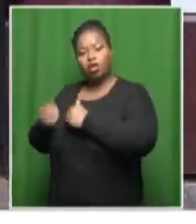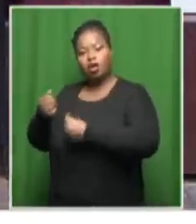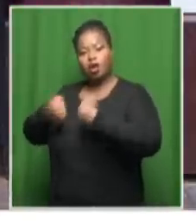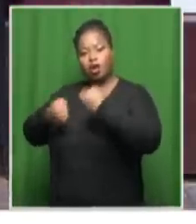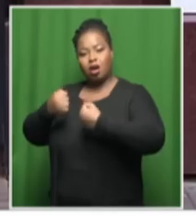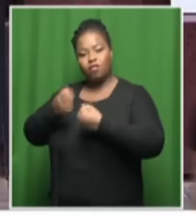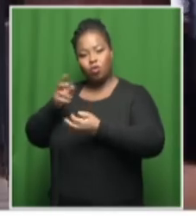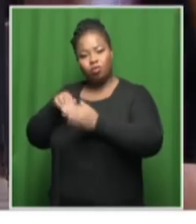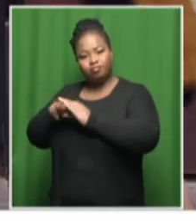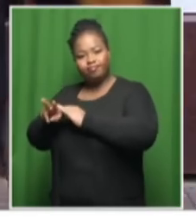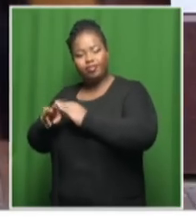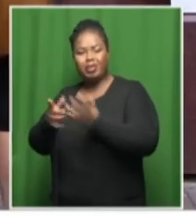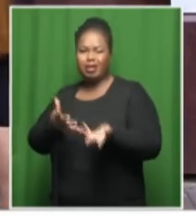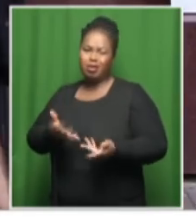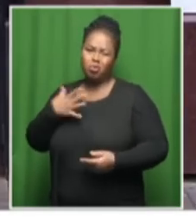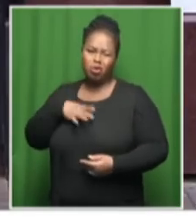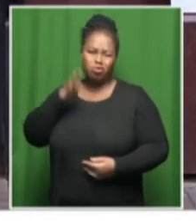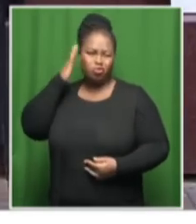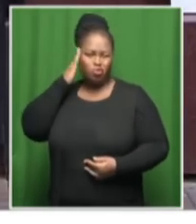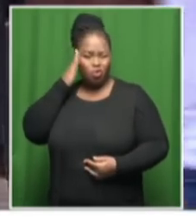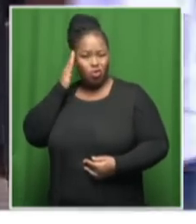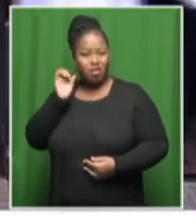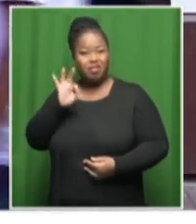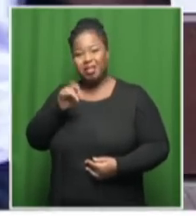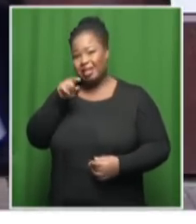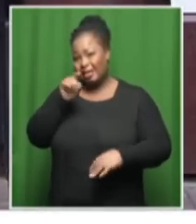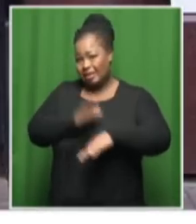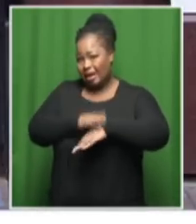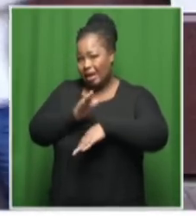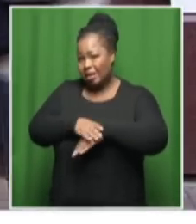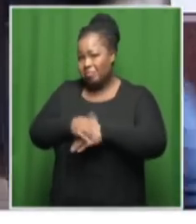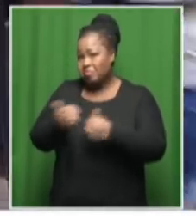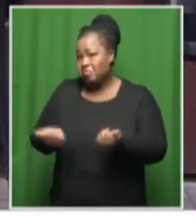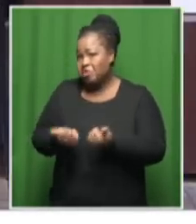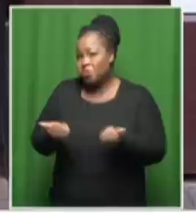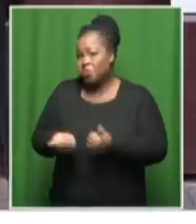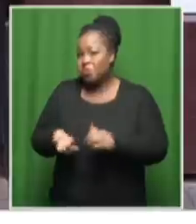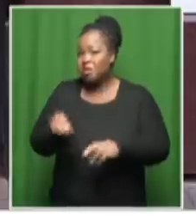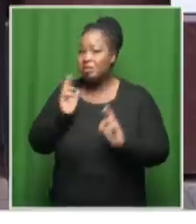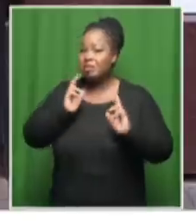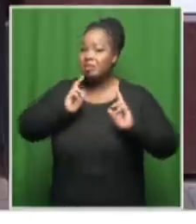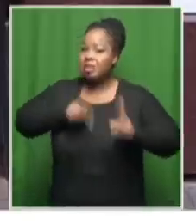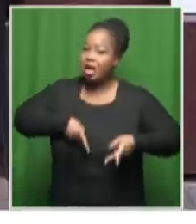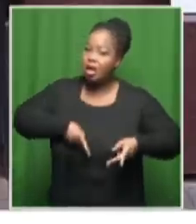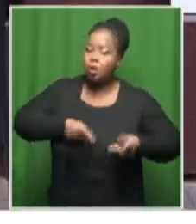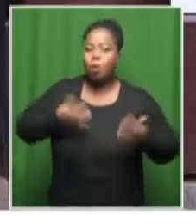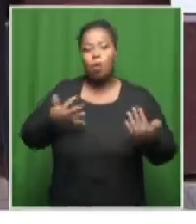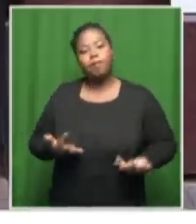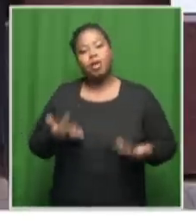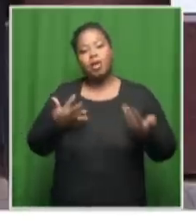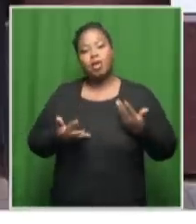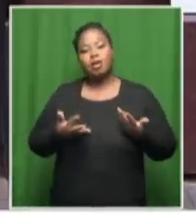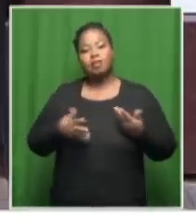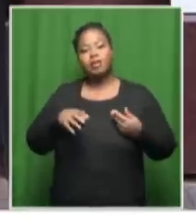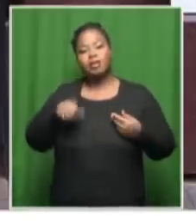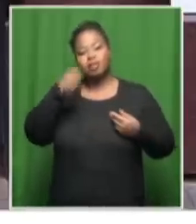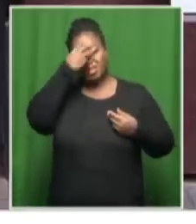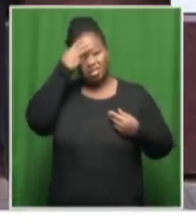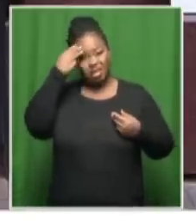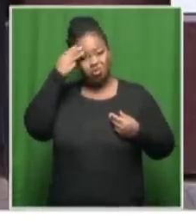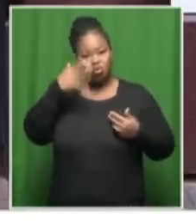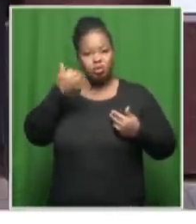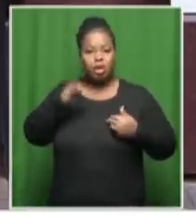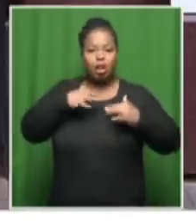able to tell us if that time they believed Senzomiwa had already passed on or did they believe that, you know, he was still